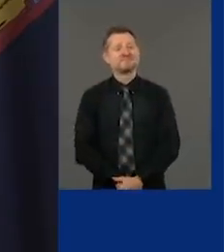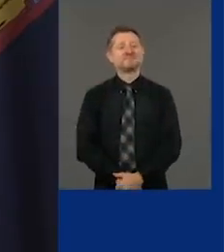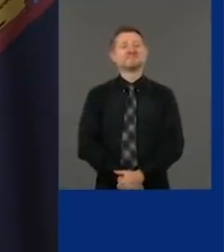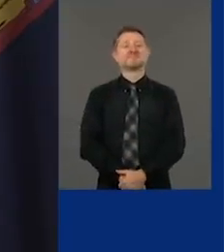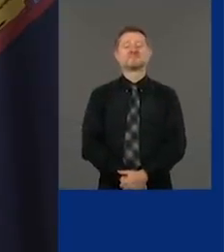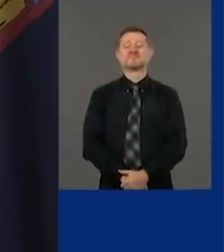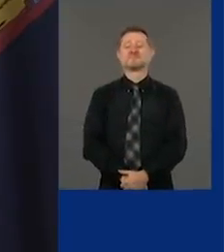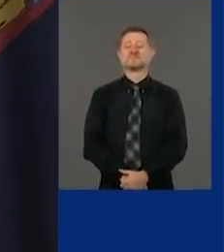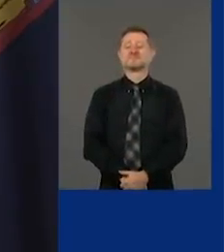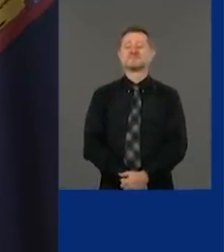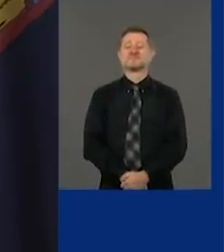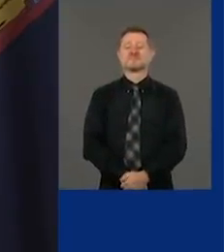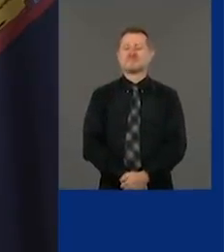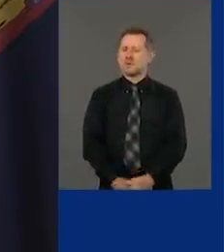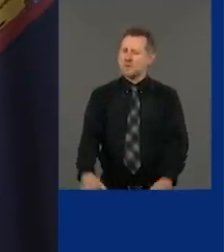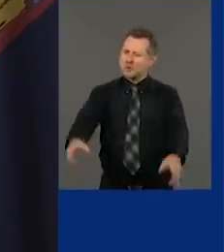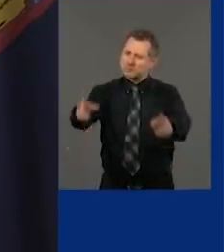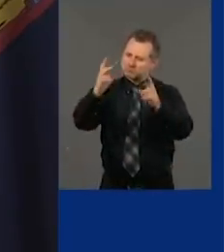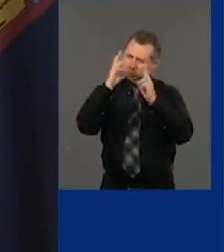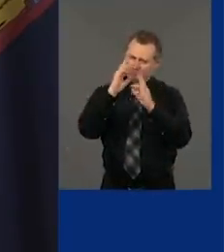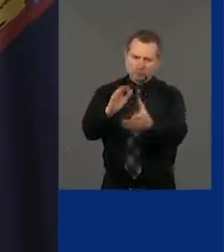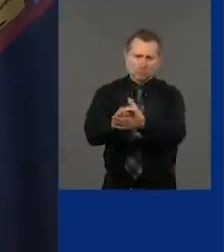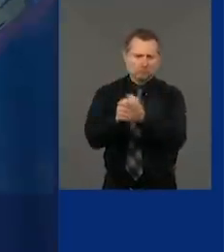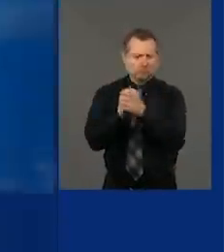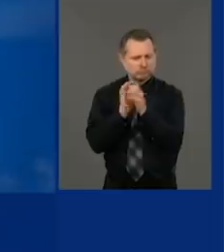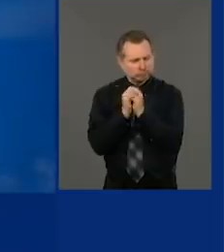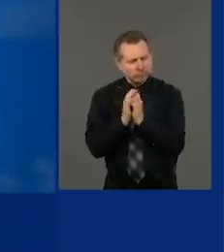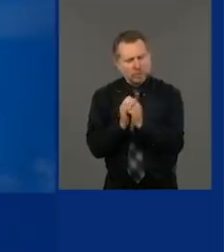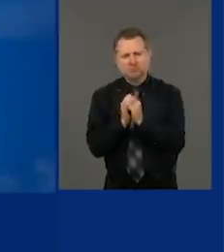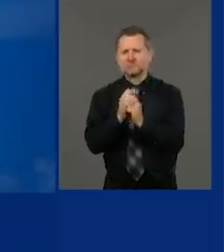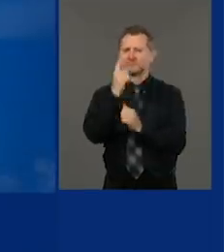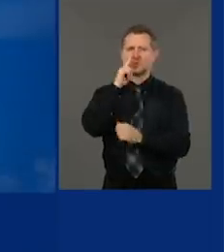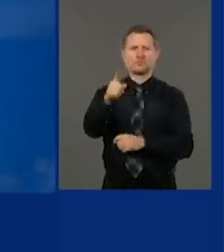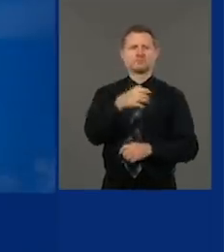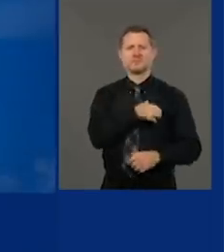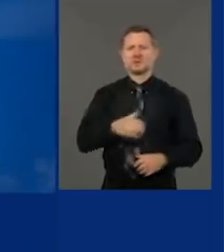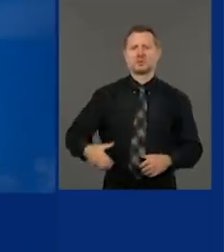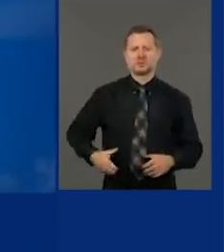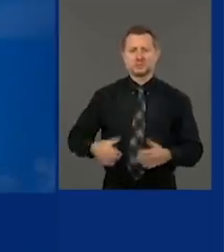Godspeed to the mayor. Where are we? Today is day 135.